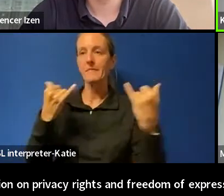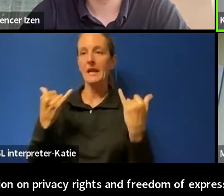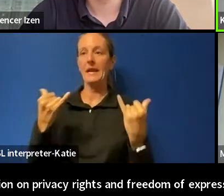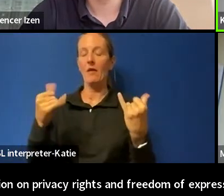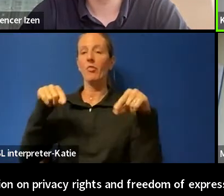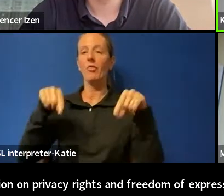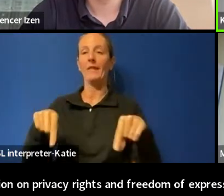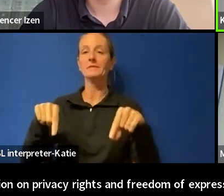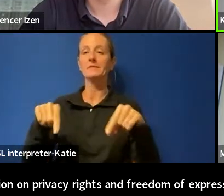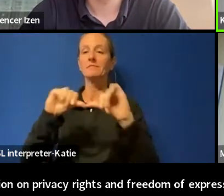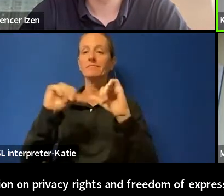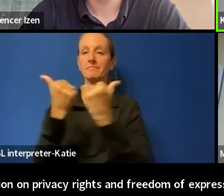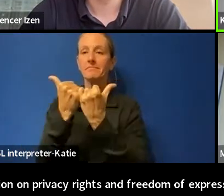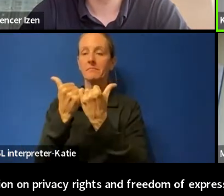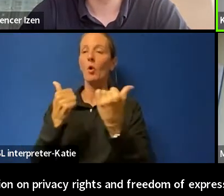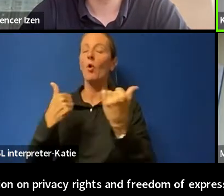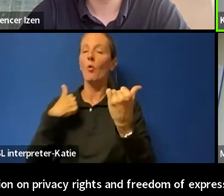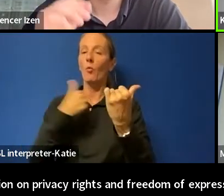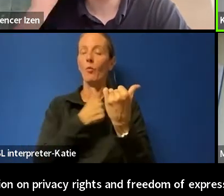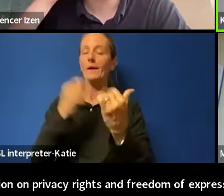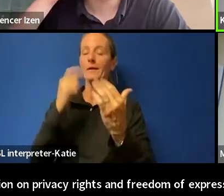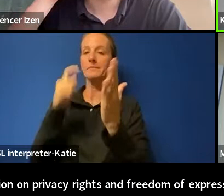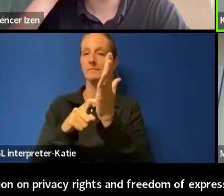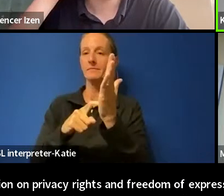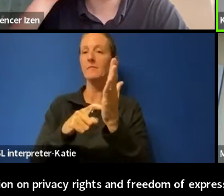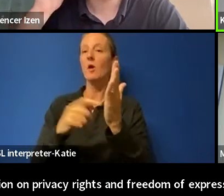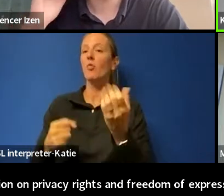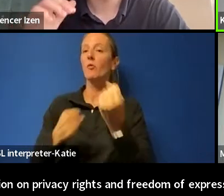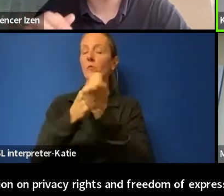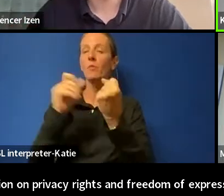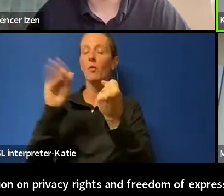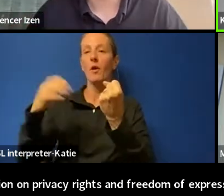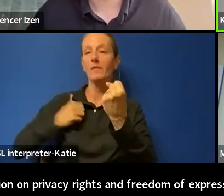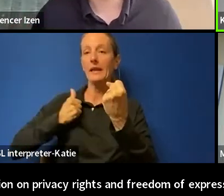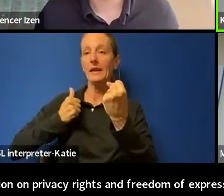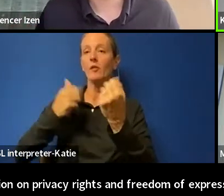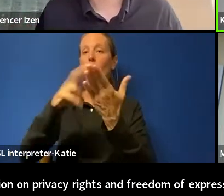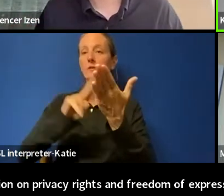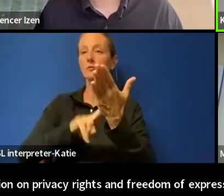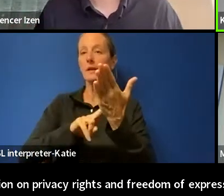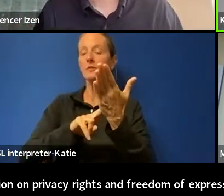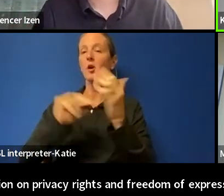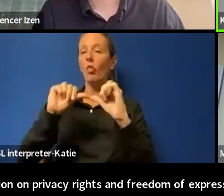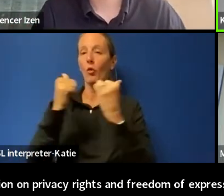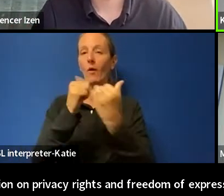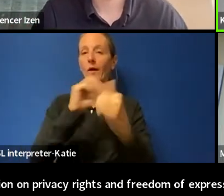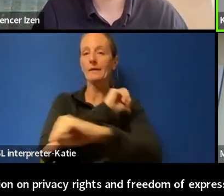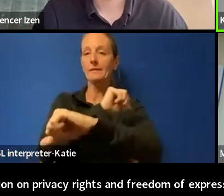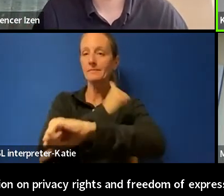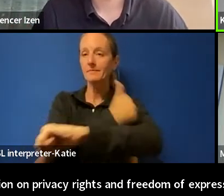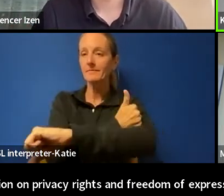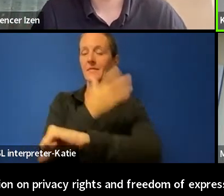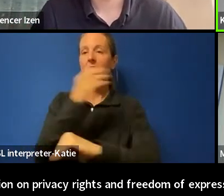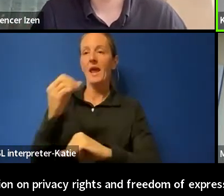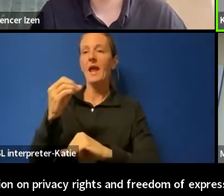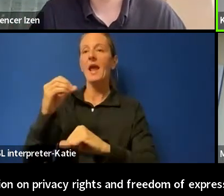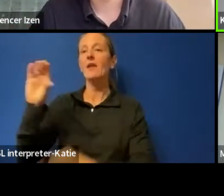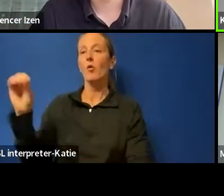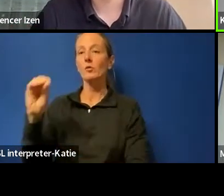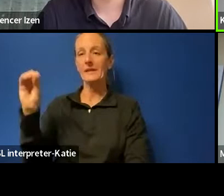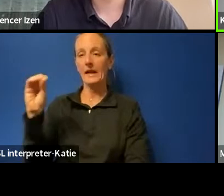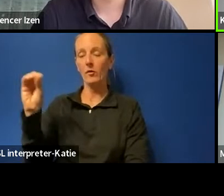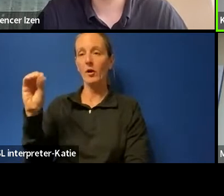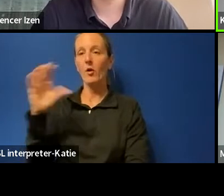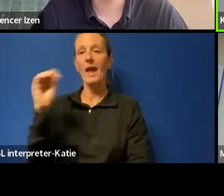graciously acknowledges the support of the Canadian Internet Registration Authority and the Law Foundation of Ontario for making tonight's event